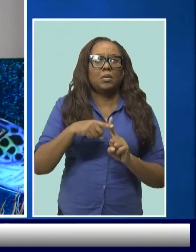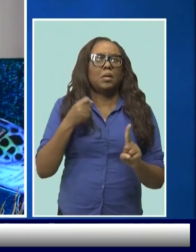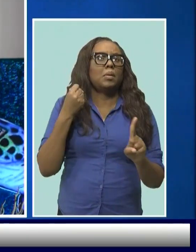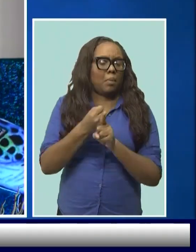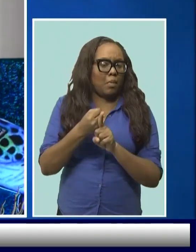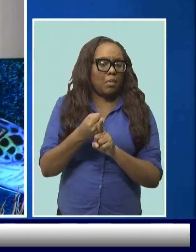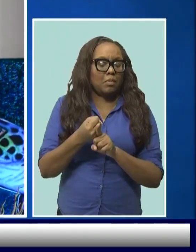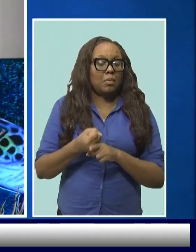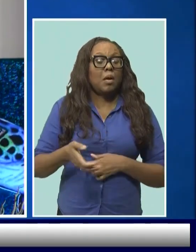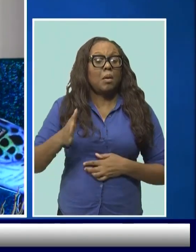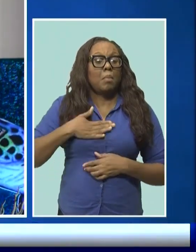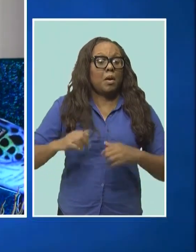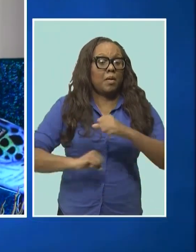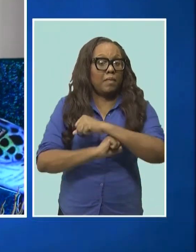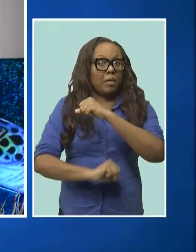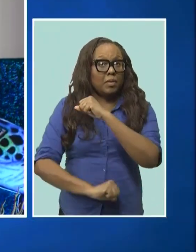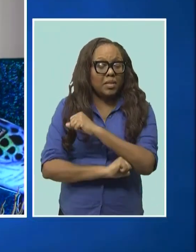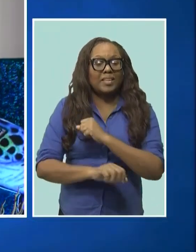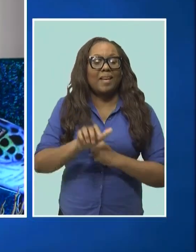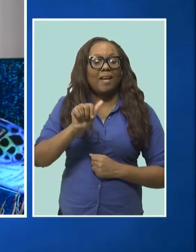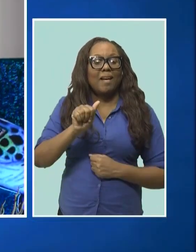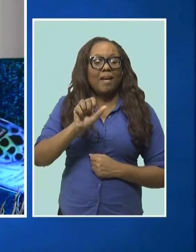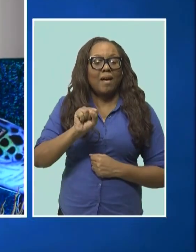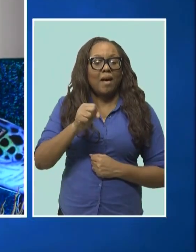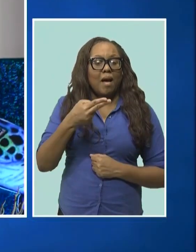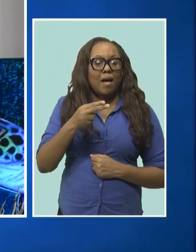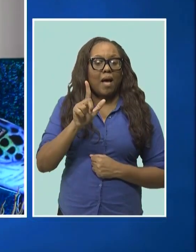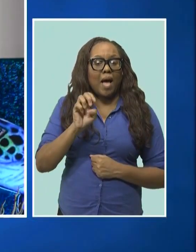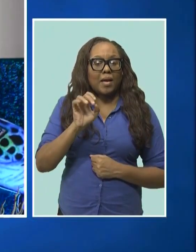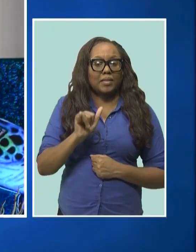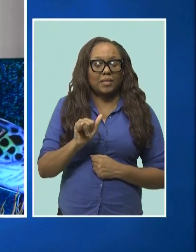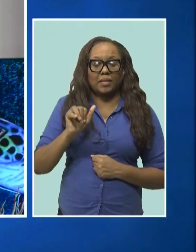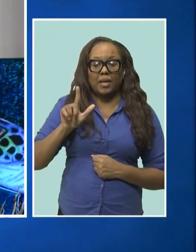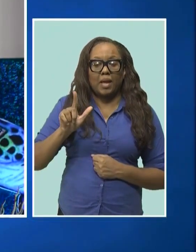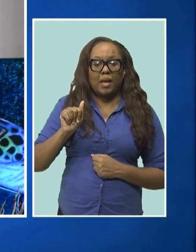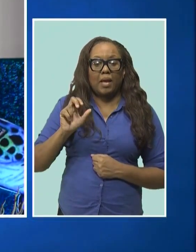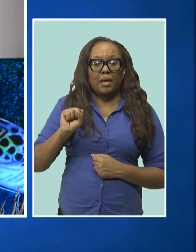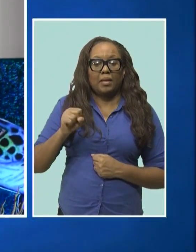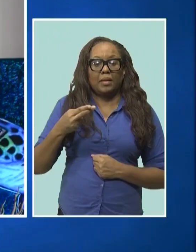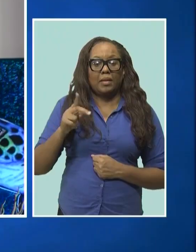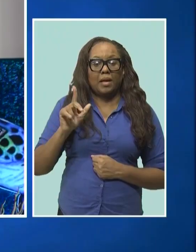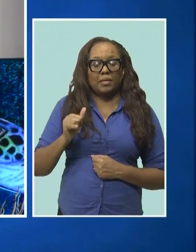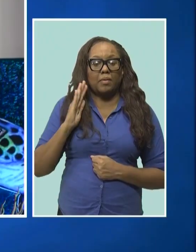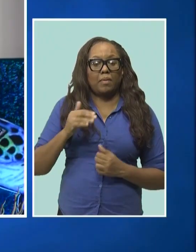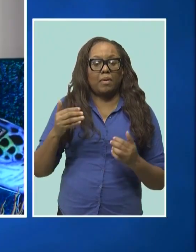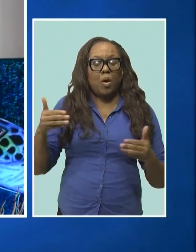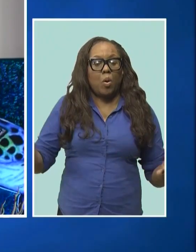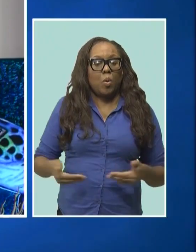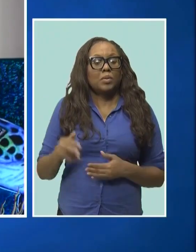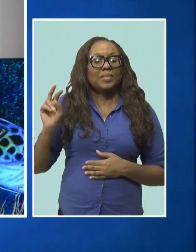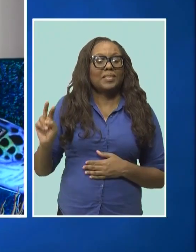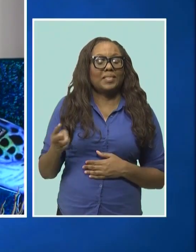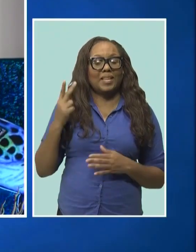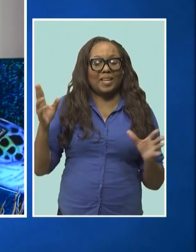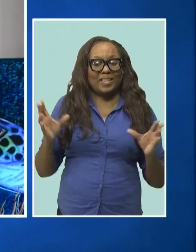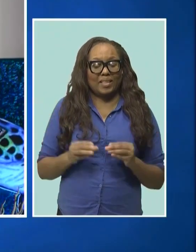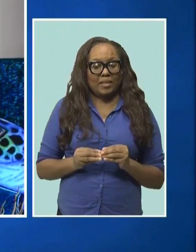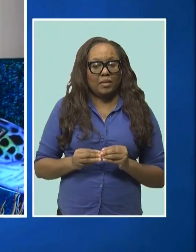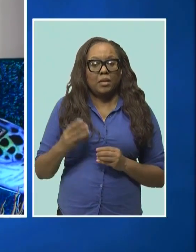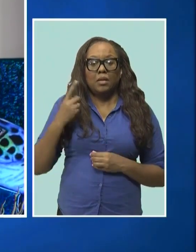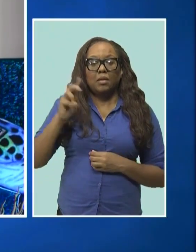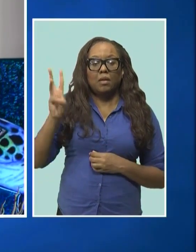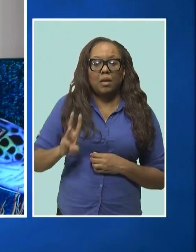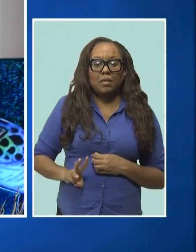The Ashley Lashley Foundation is delighted this year to be hosting the second edition of the Barbados Youth Climate Action Summit